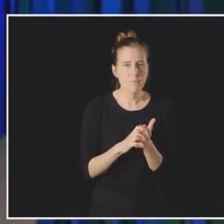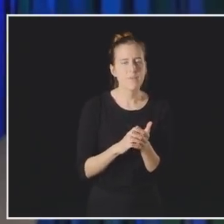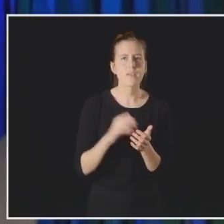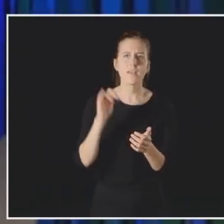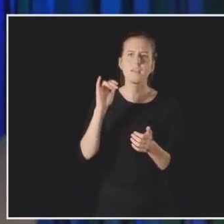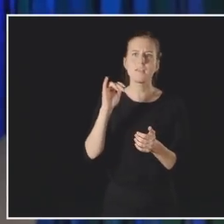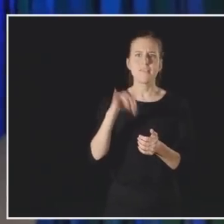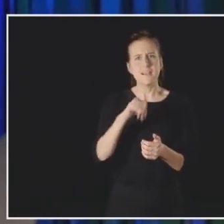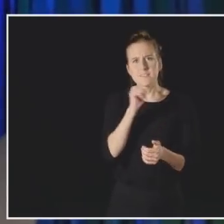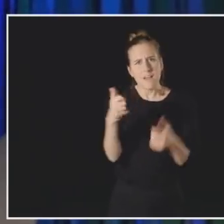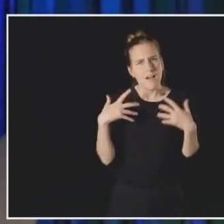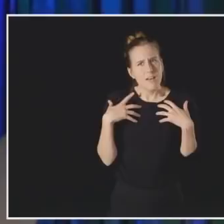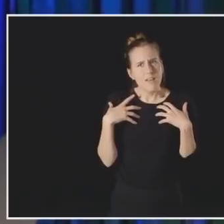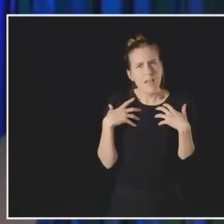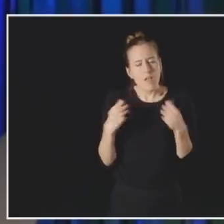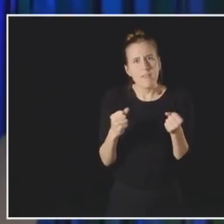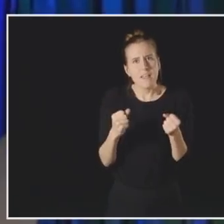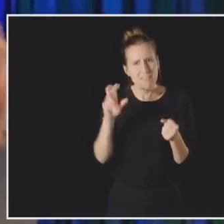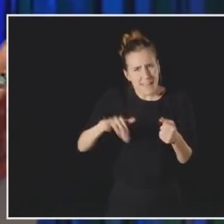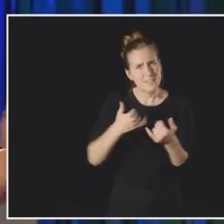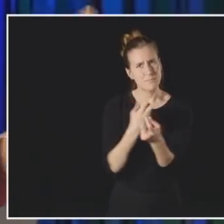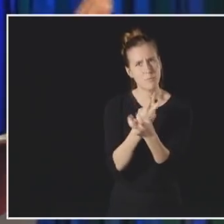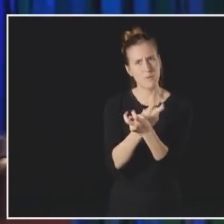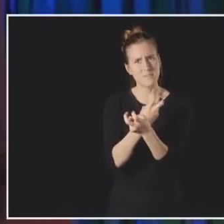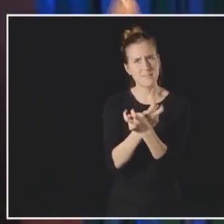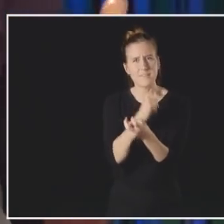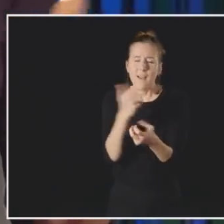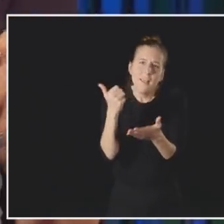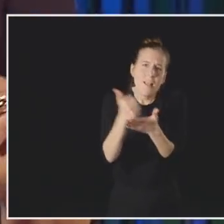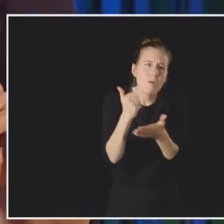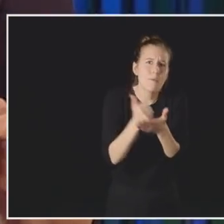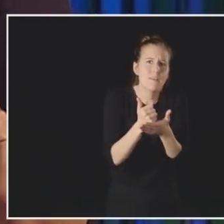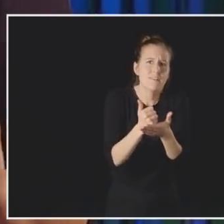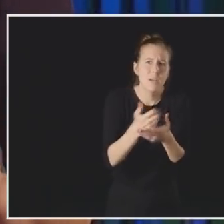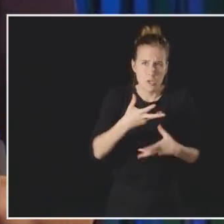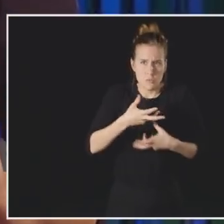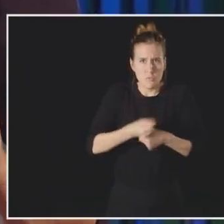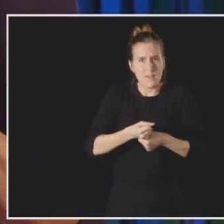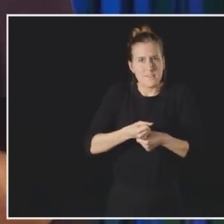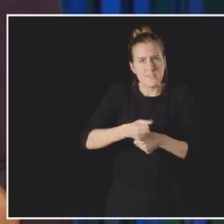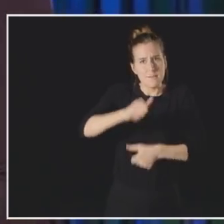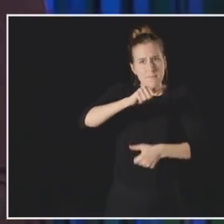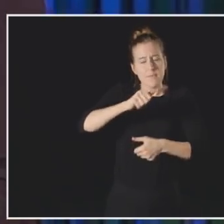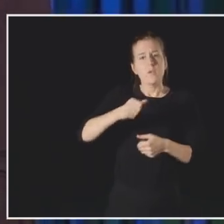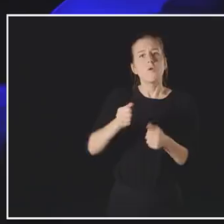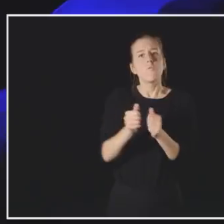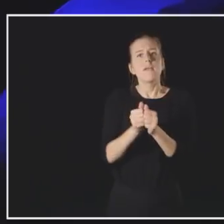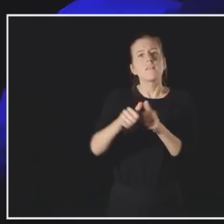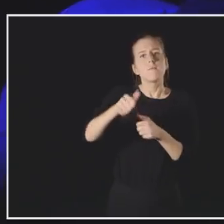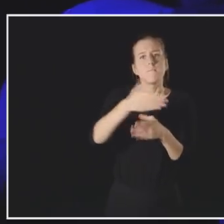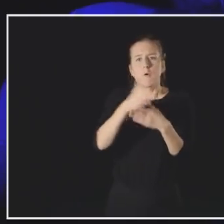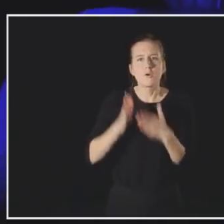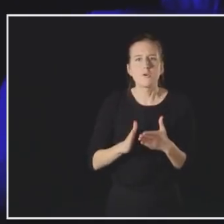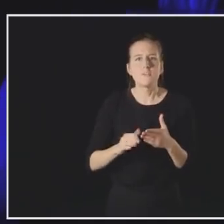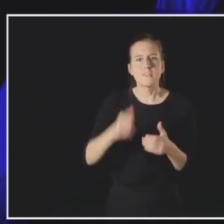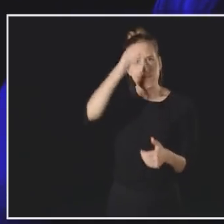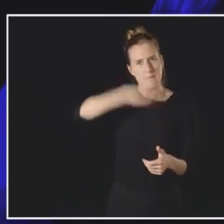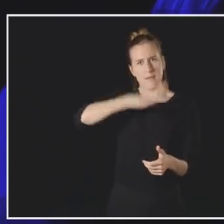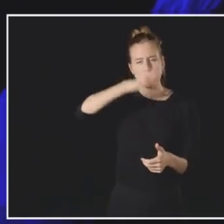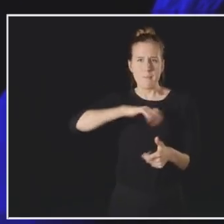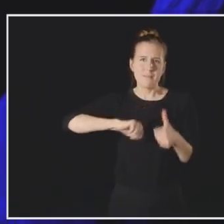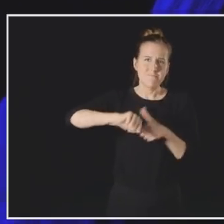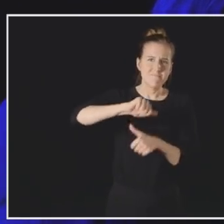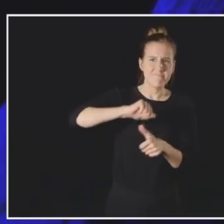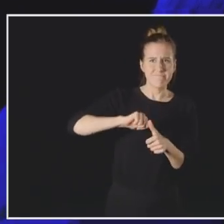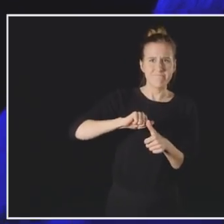has helped contribute to the toxicity that exists between men and women and the fear and mistrust we have of one